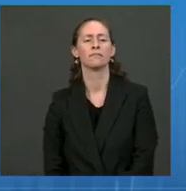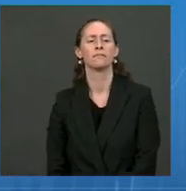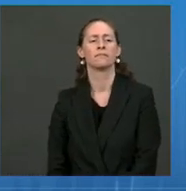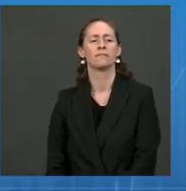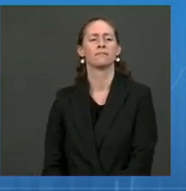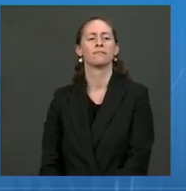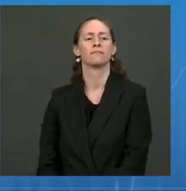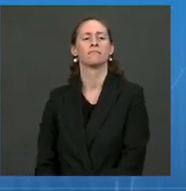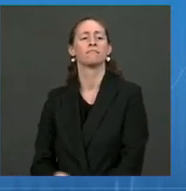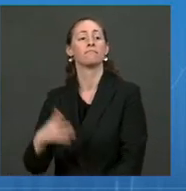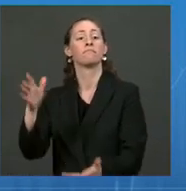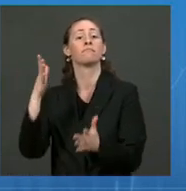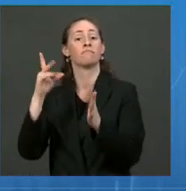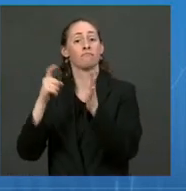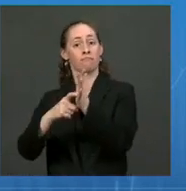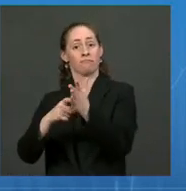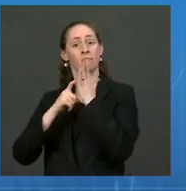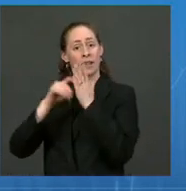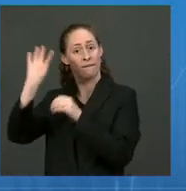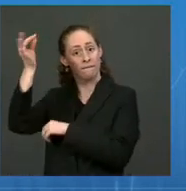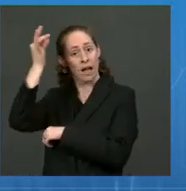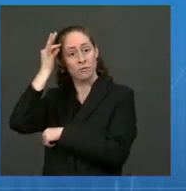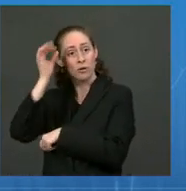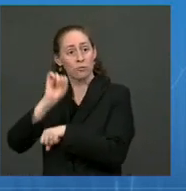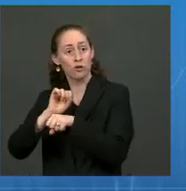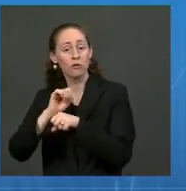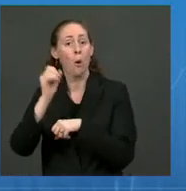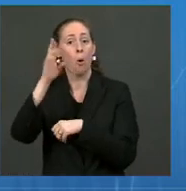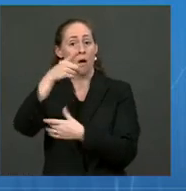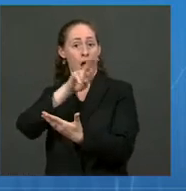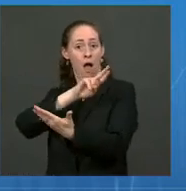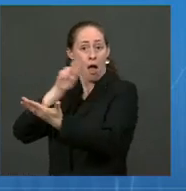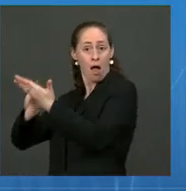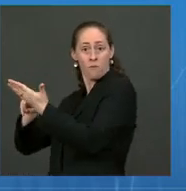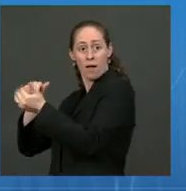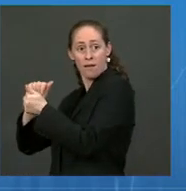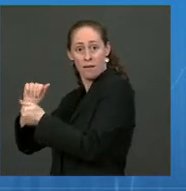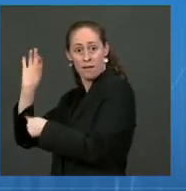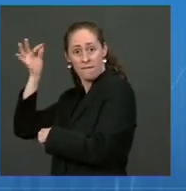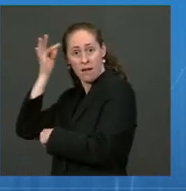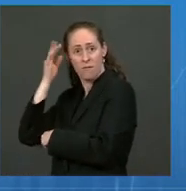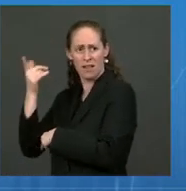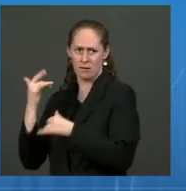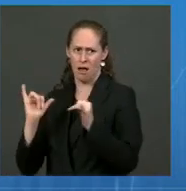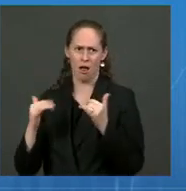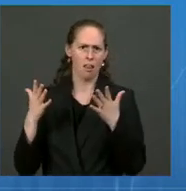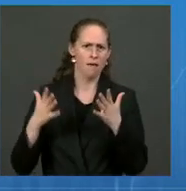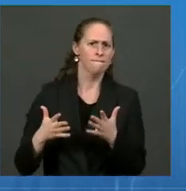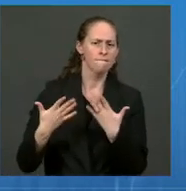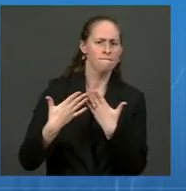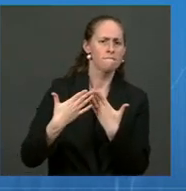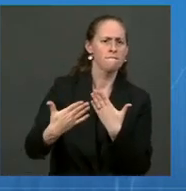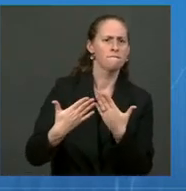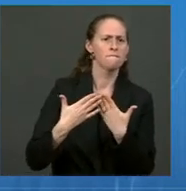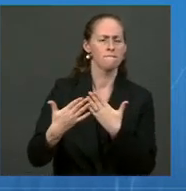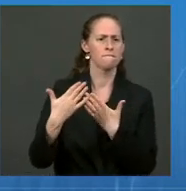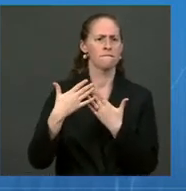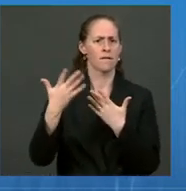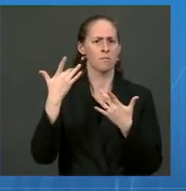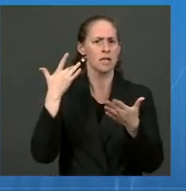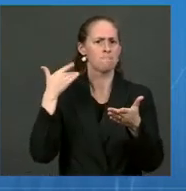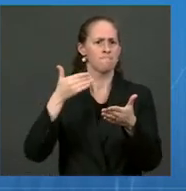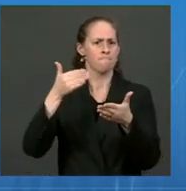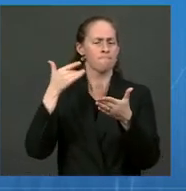for federal workers and contractors, they're still weeks until we reach those deadlines. And it's